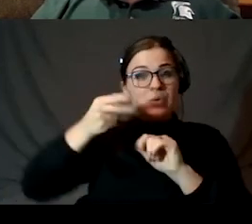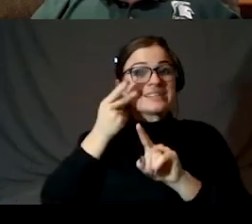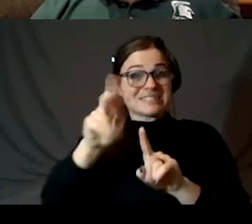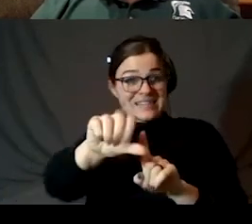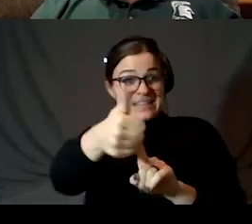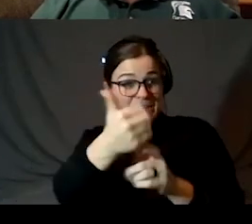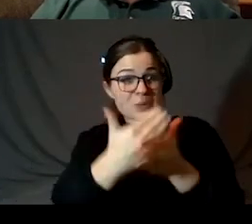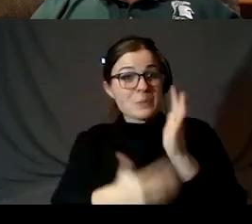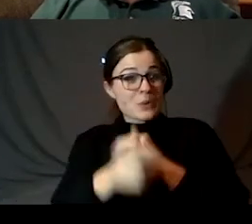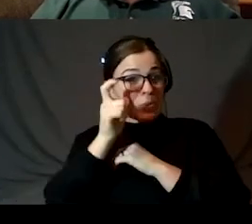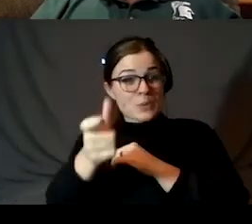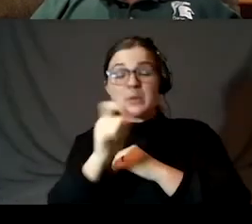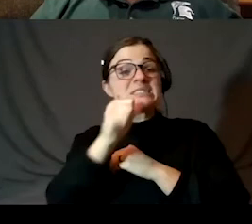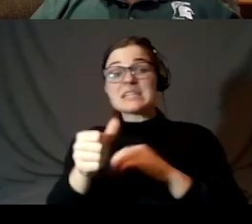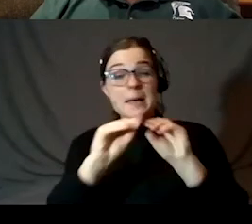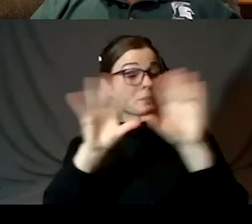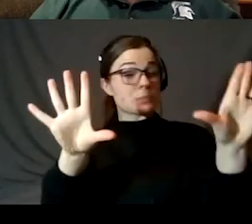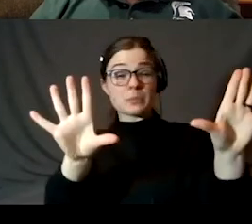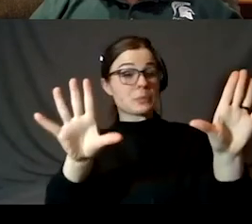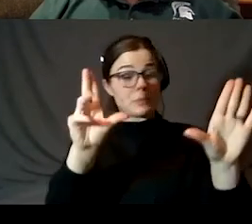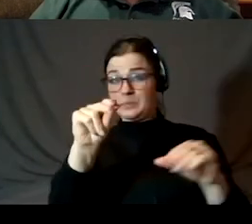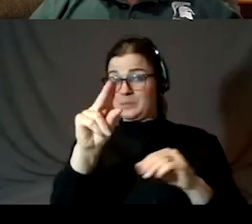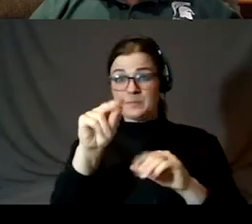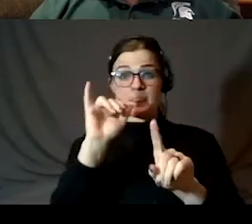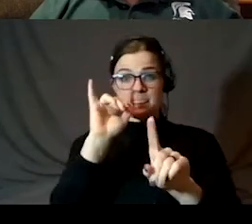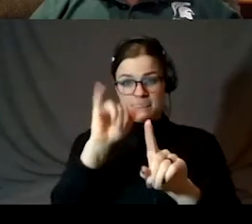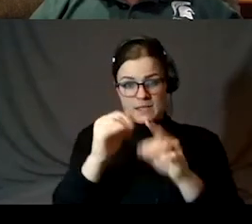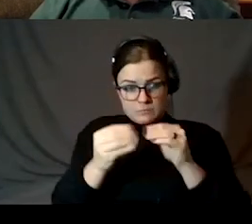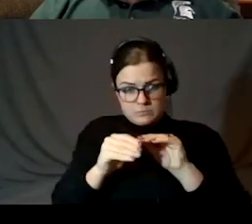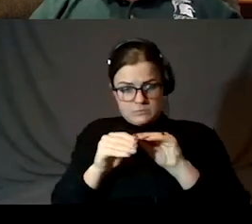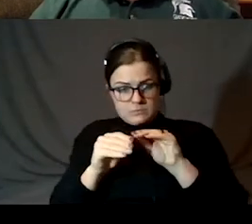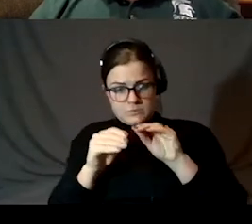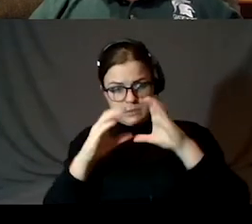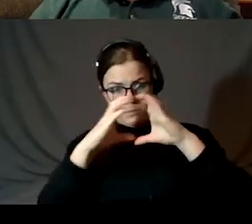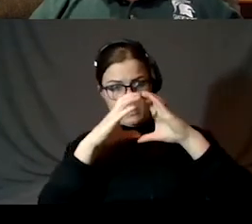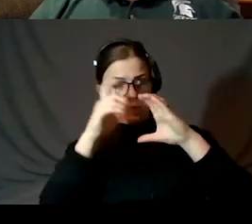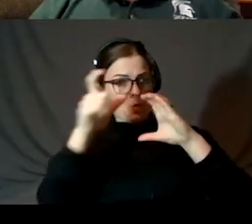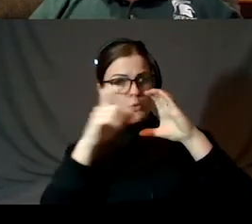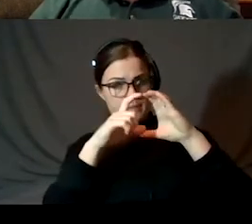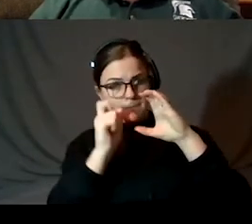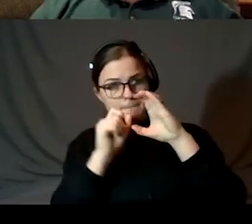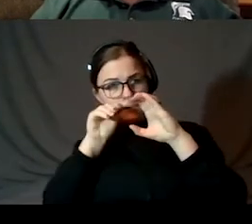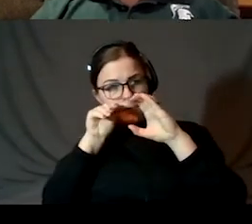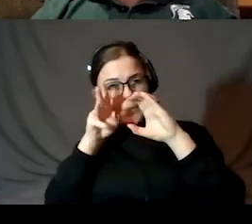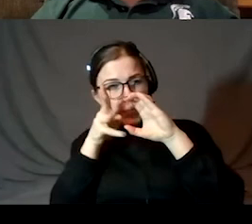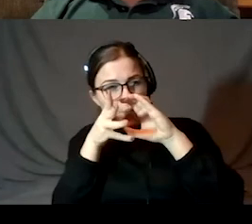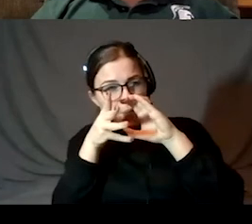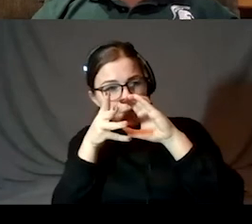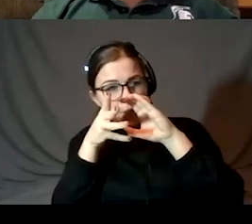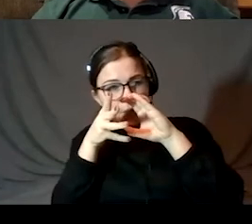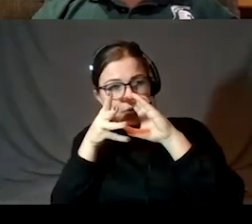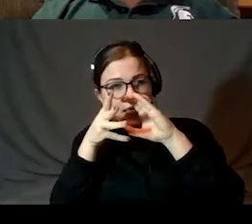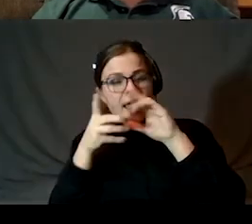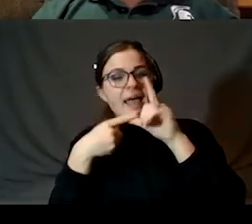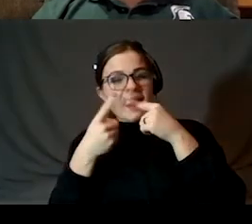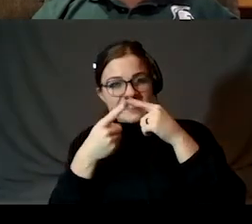moon. Now, this is not lit up by direct sunlight. That's this part. That's the crescent. The dark side is being lit by sunlight that